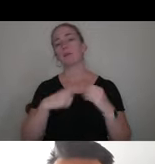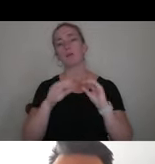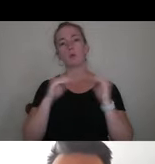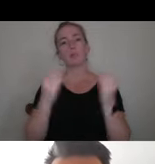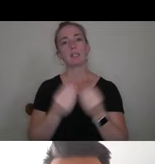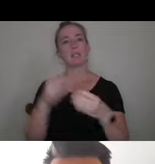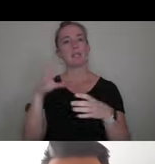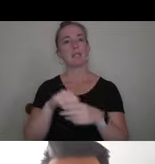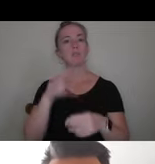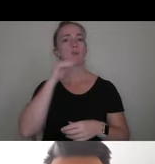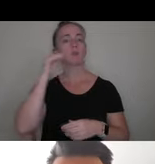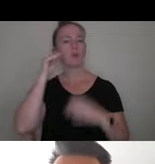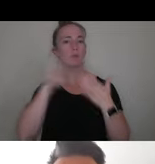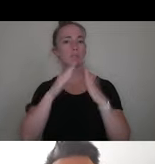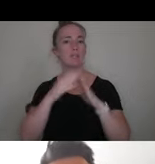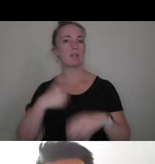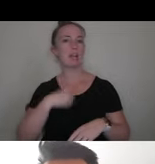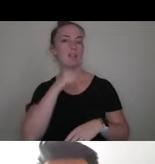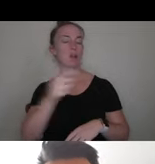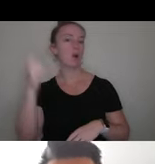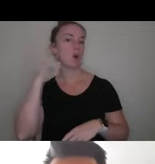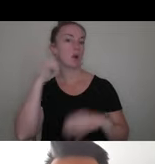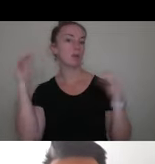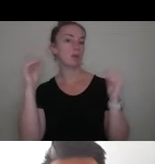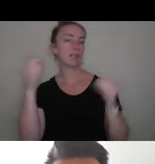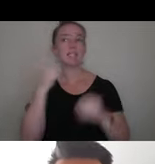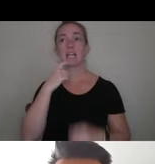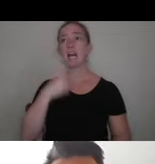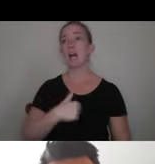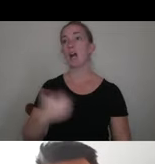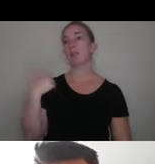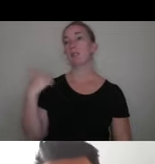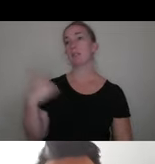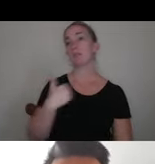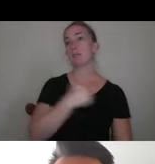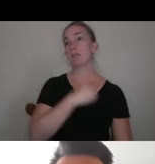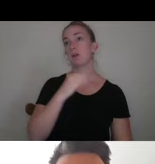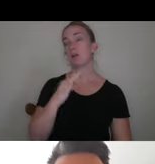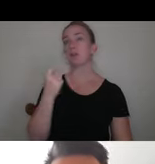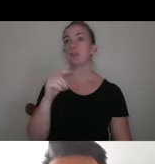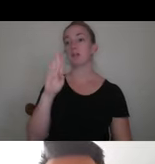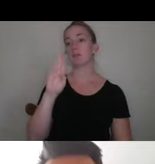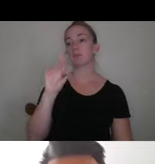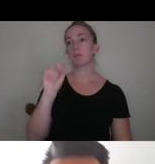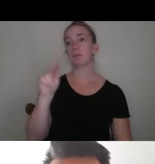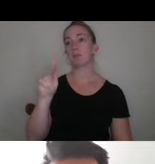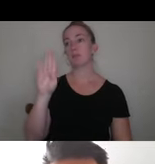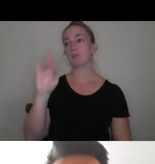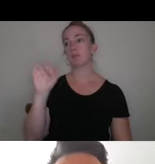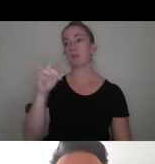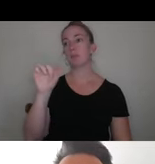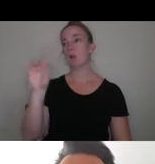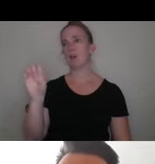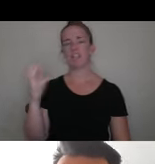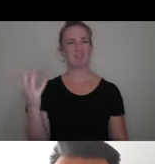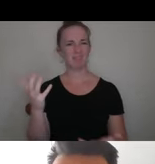hometown that I may not have heard of and say, I was a member of the Brick Brigade. Well, I don't know what the Brick Brigade is.